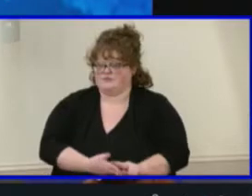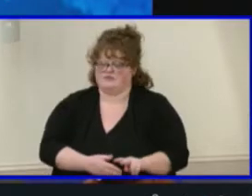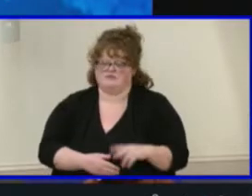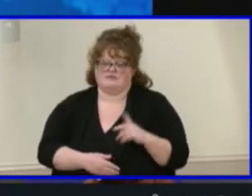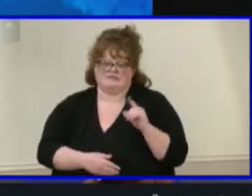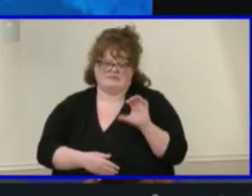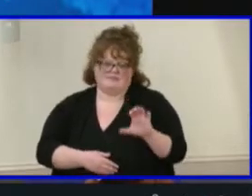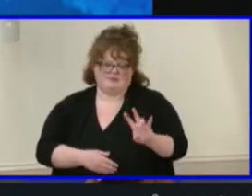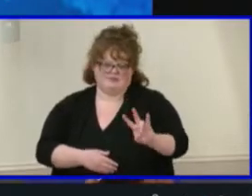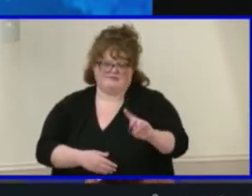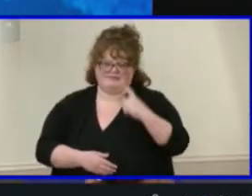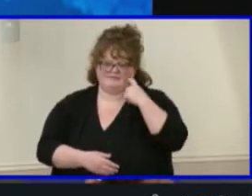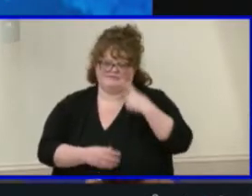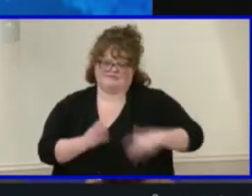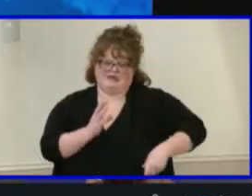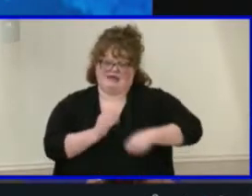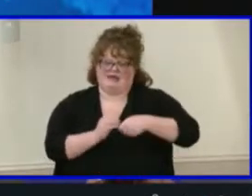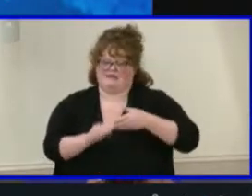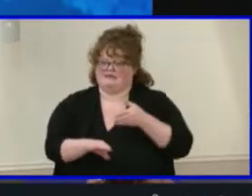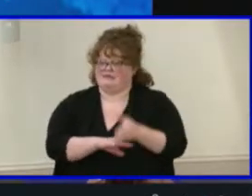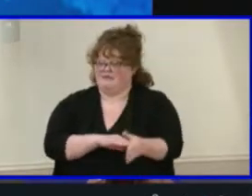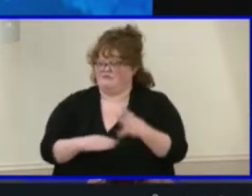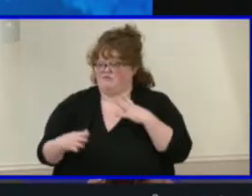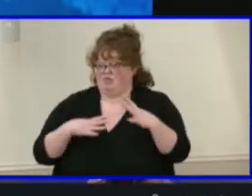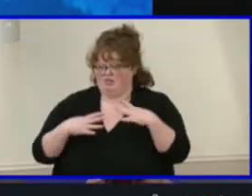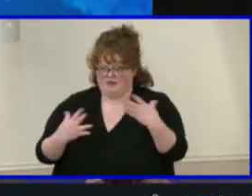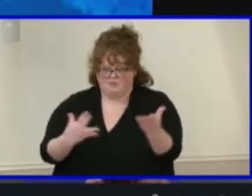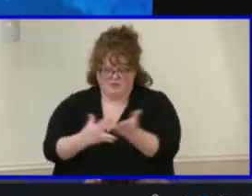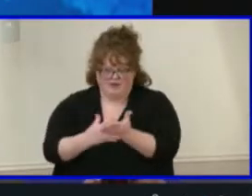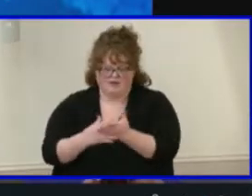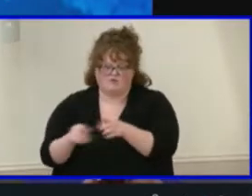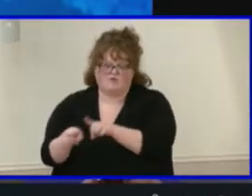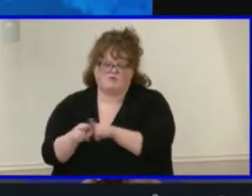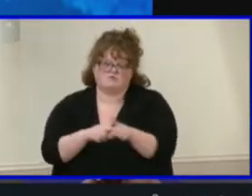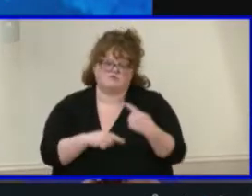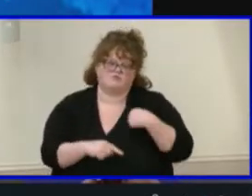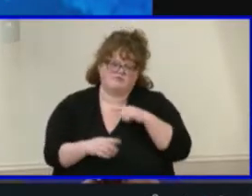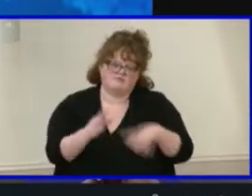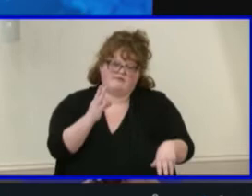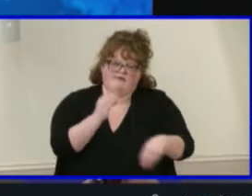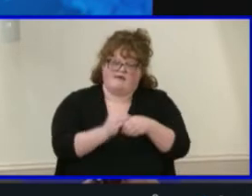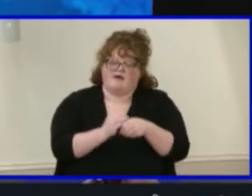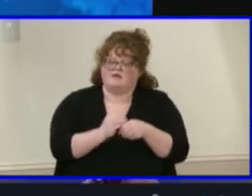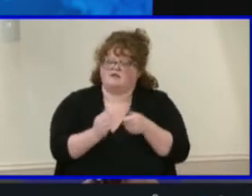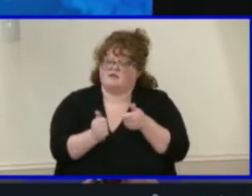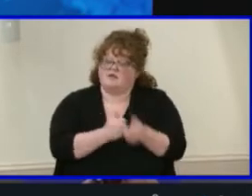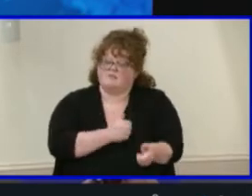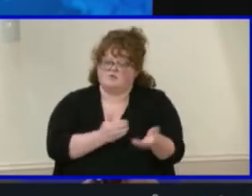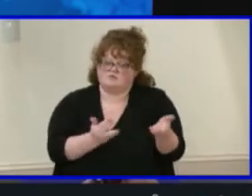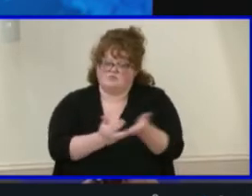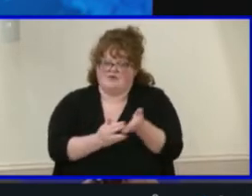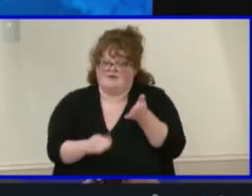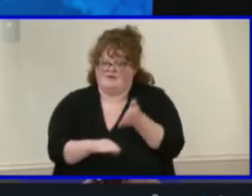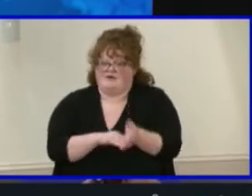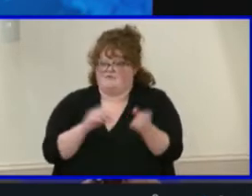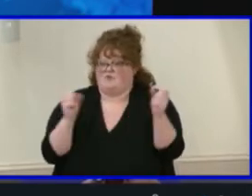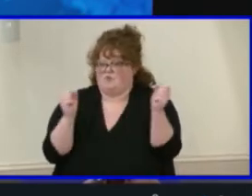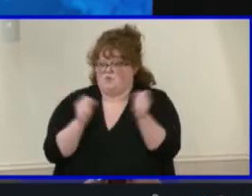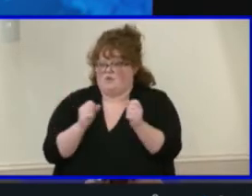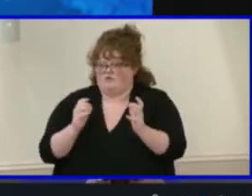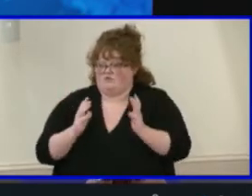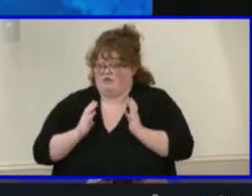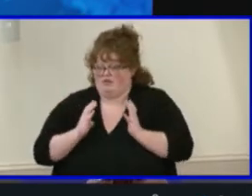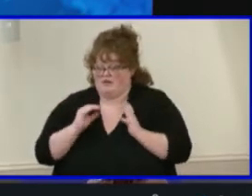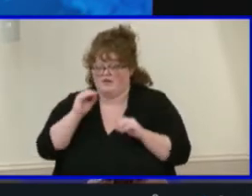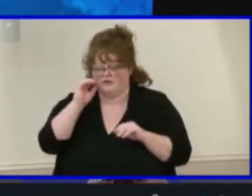added meeting post our holiday break. We have also added a post-break meeting following the winter holiday. After